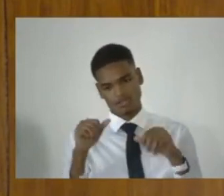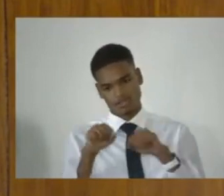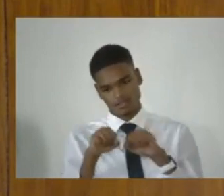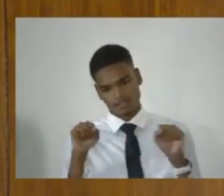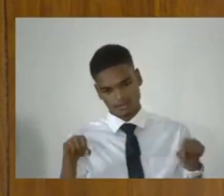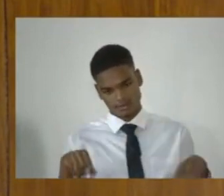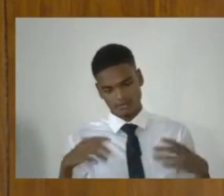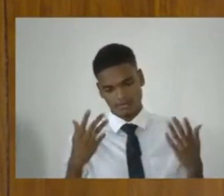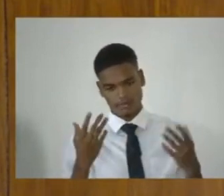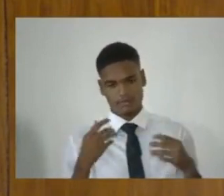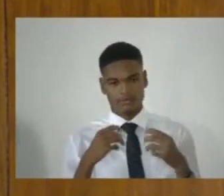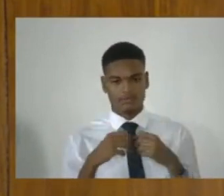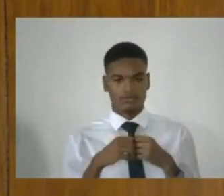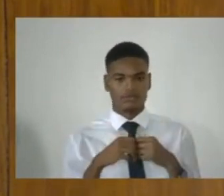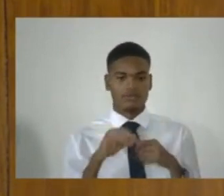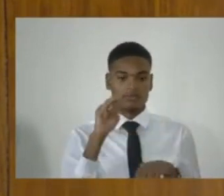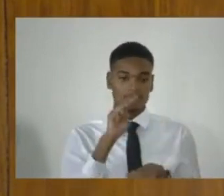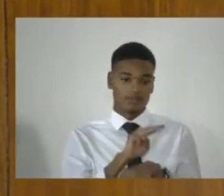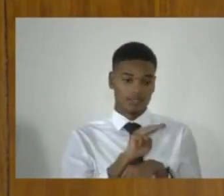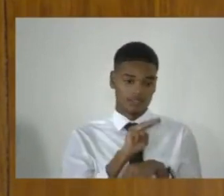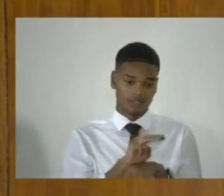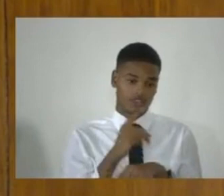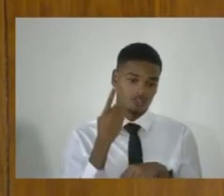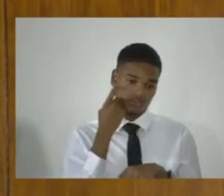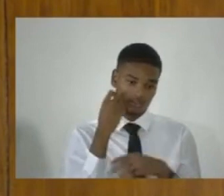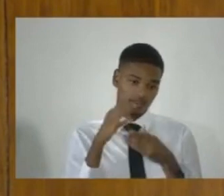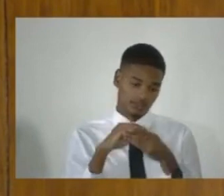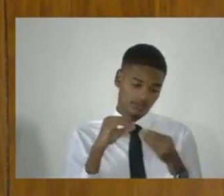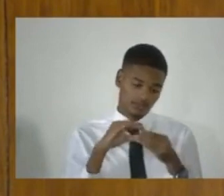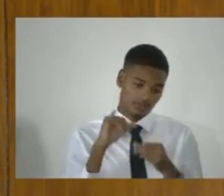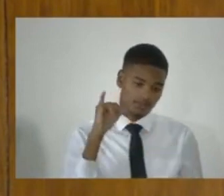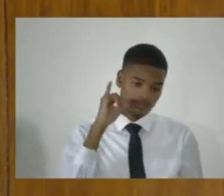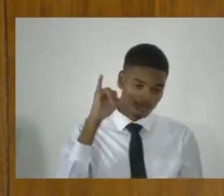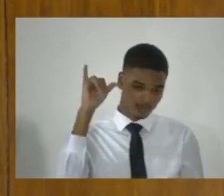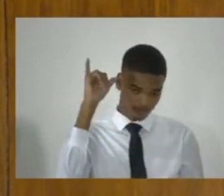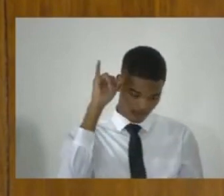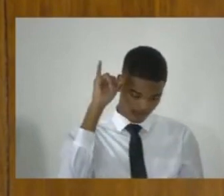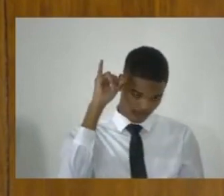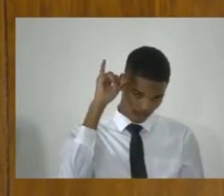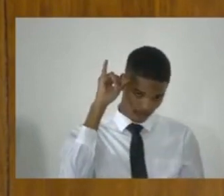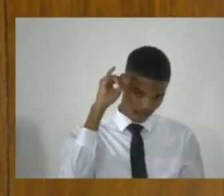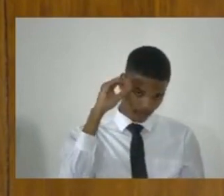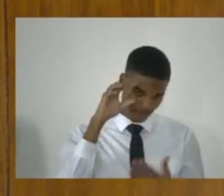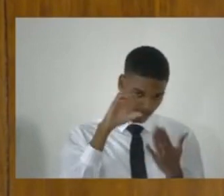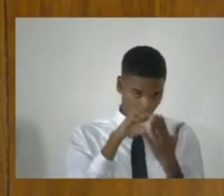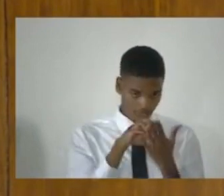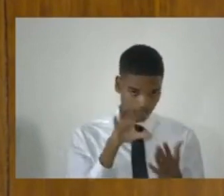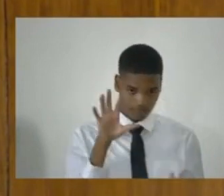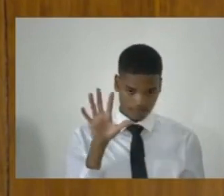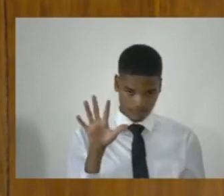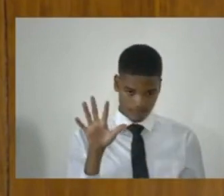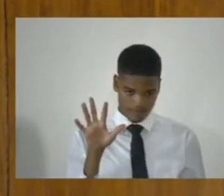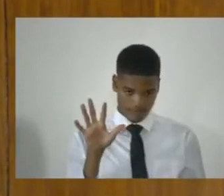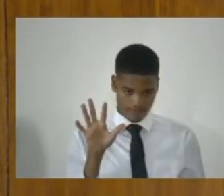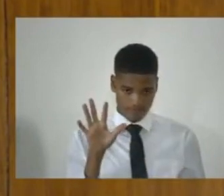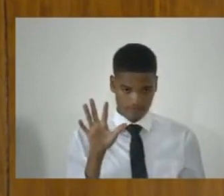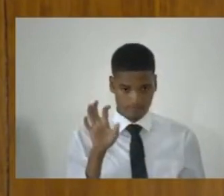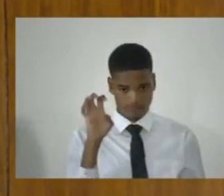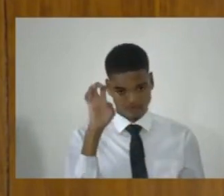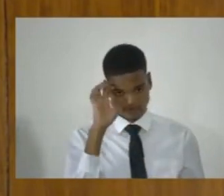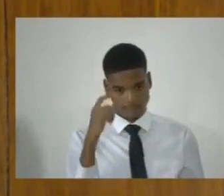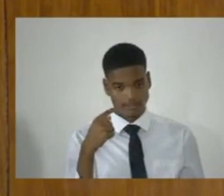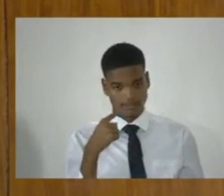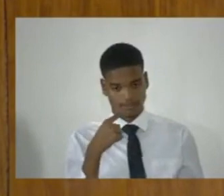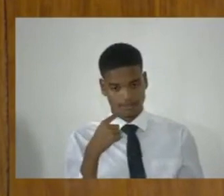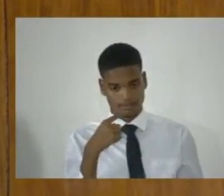In the minister's statement yesterday, in paragraph 5, he said